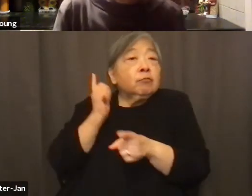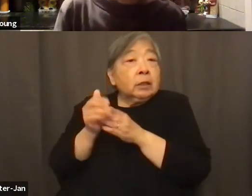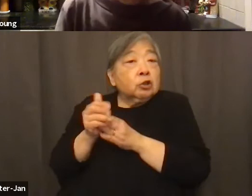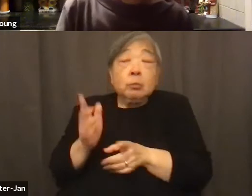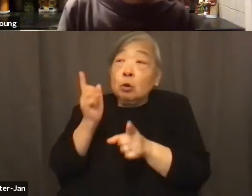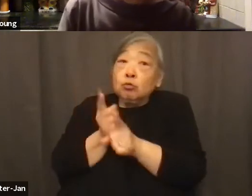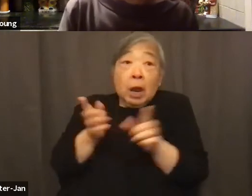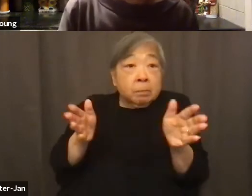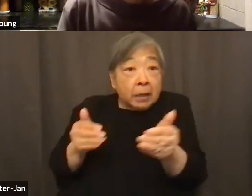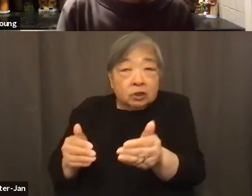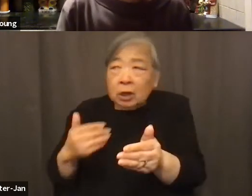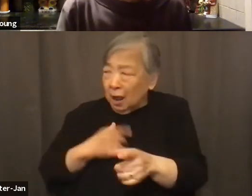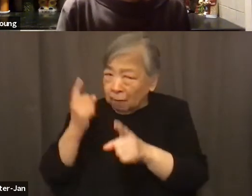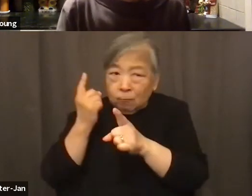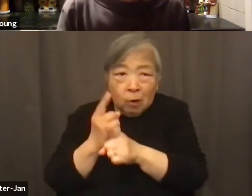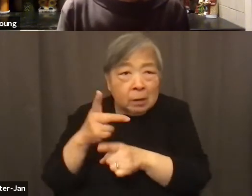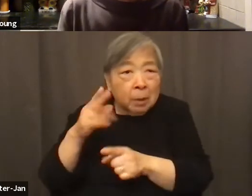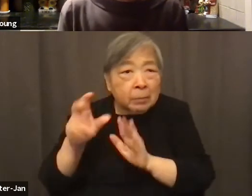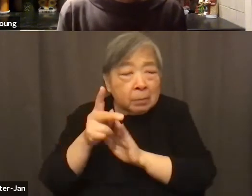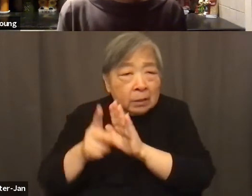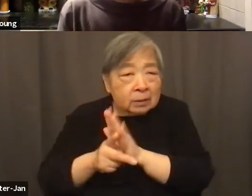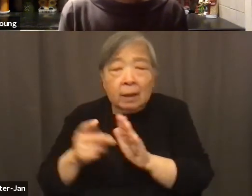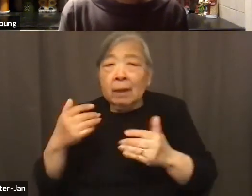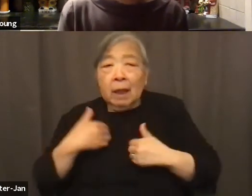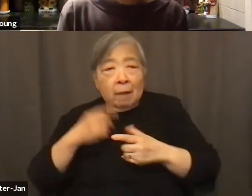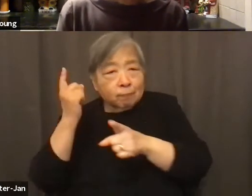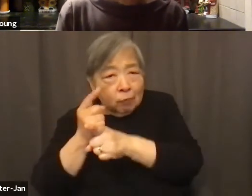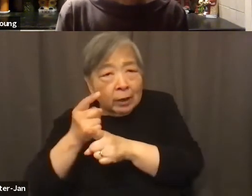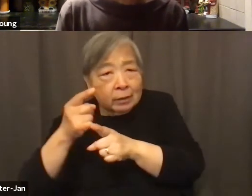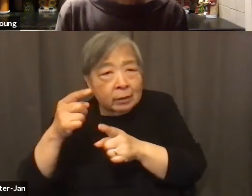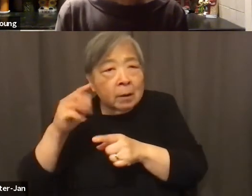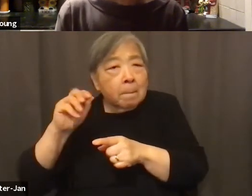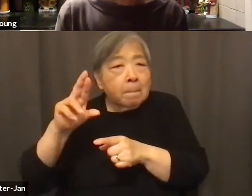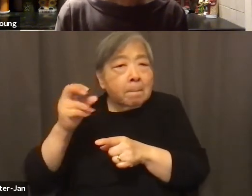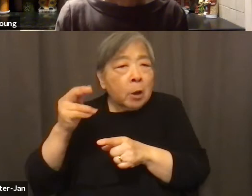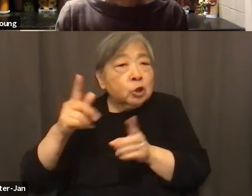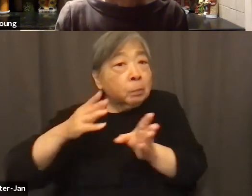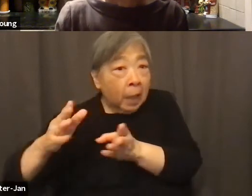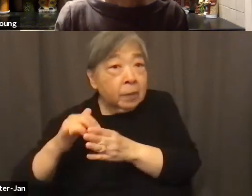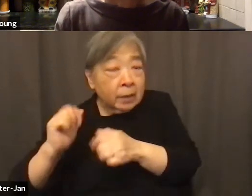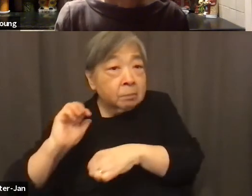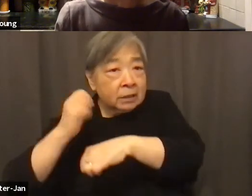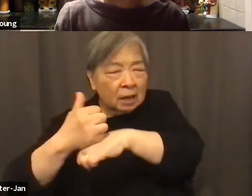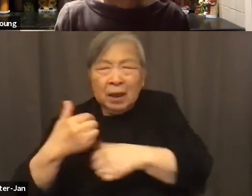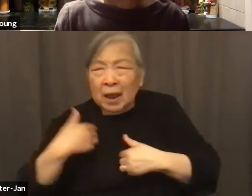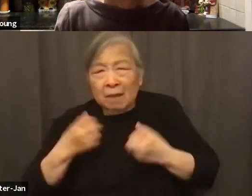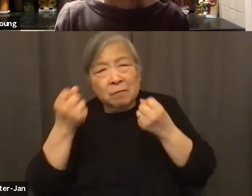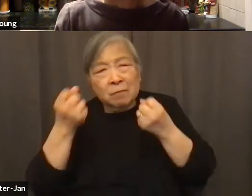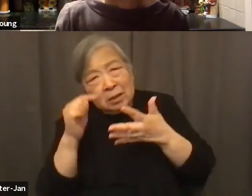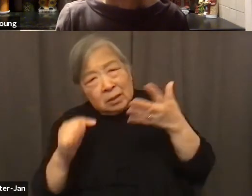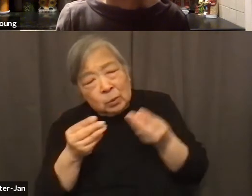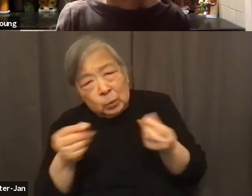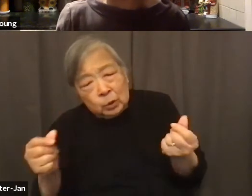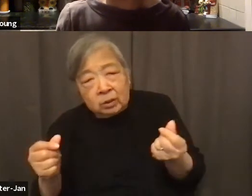packaging of public policy, with a mini Marshall Plan that can be deployed, there are many solutions. And just as the San